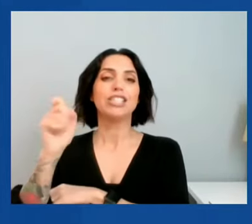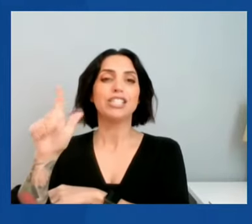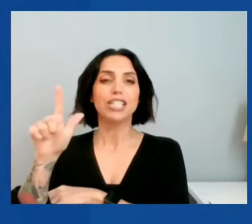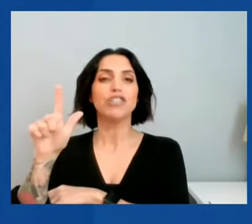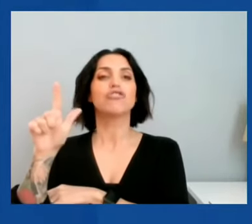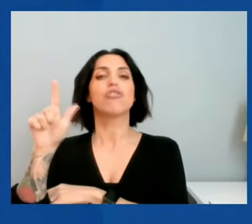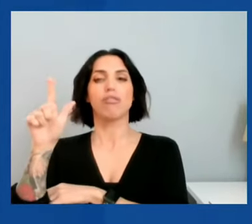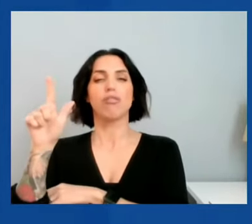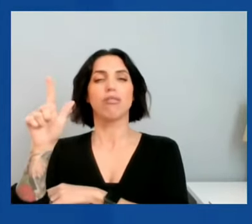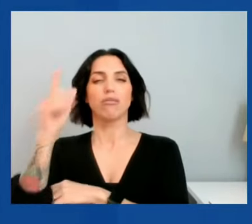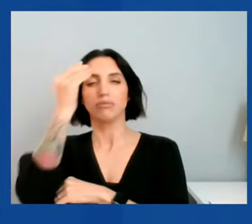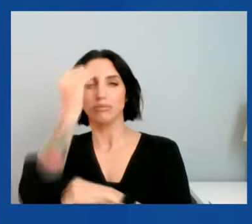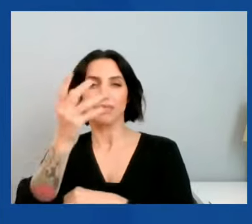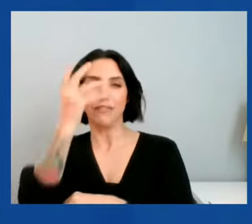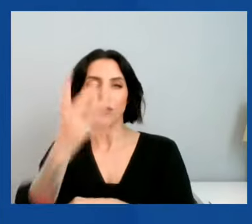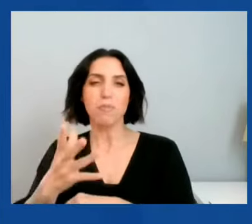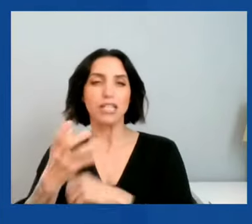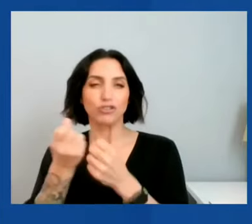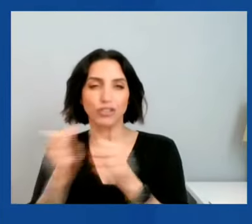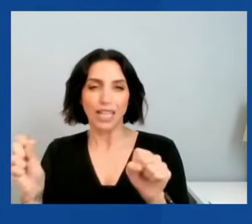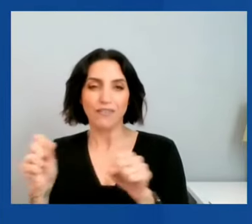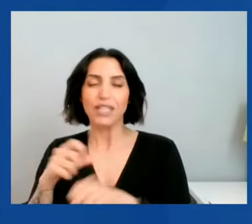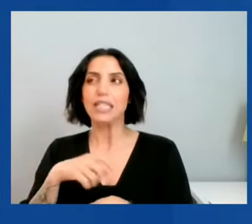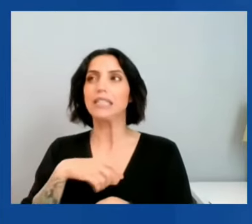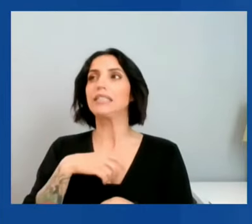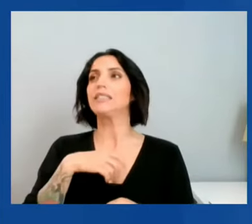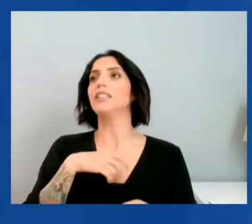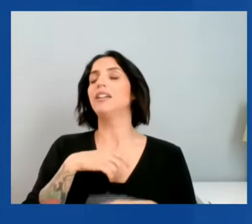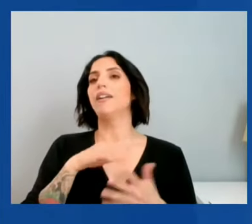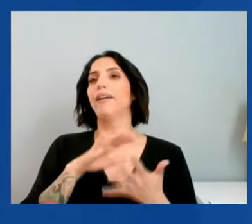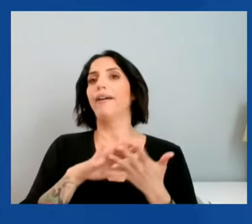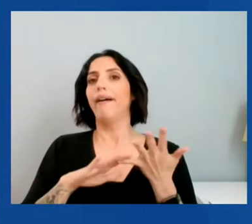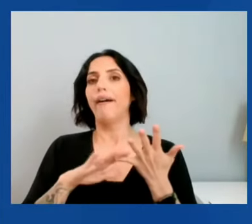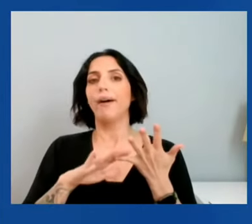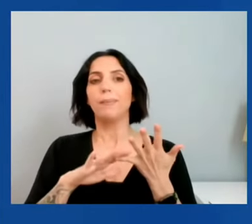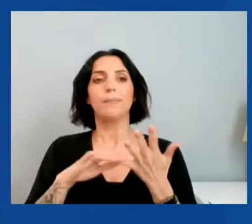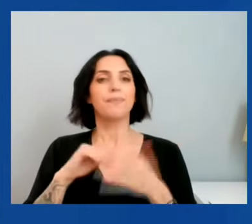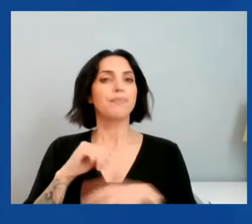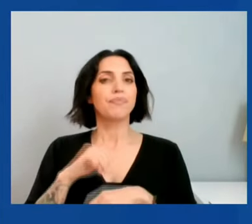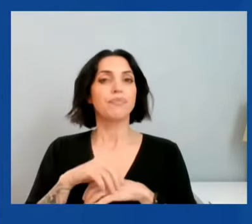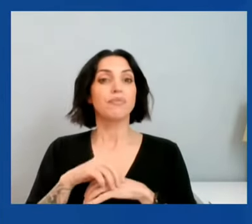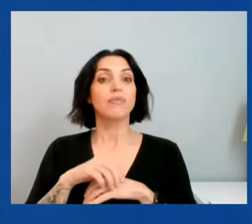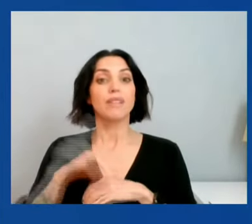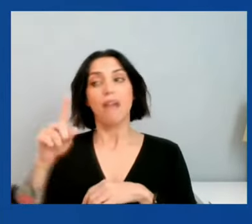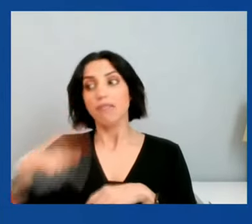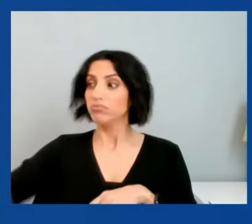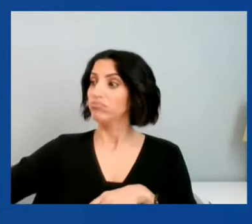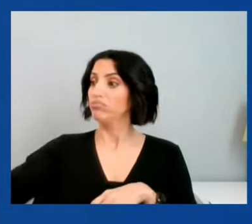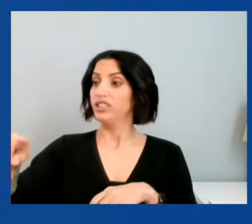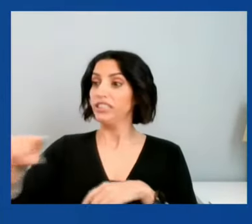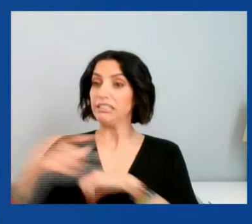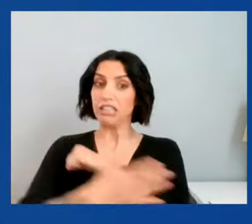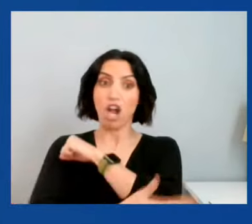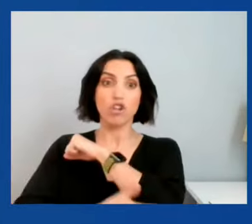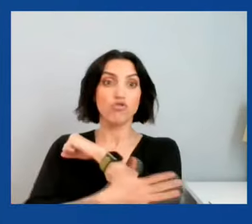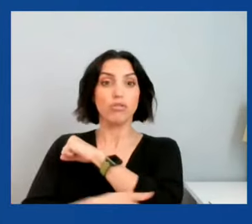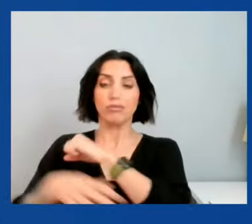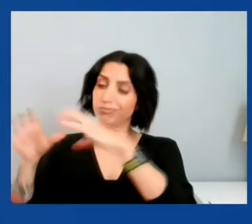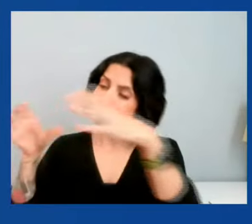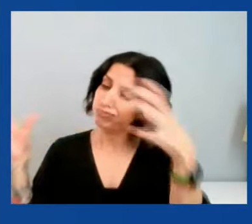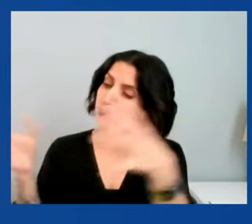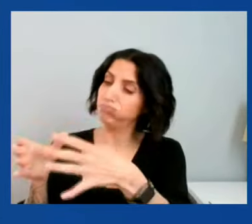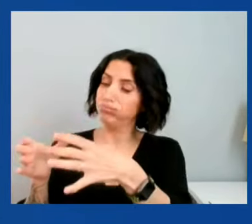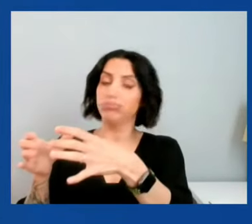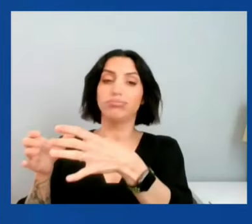digital business and services, that these countries might band together and